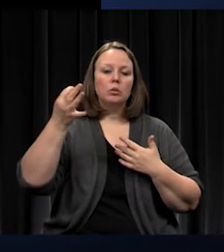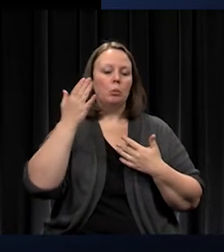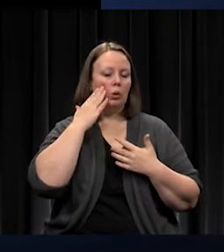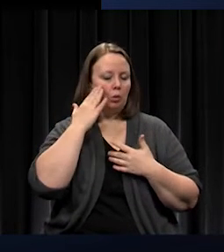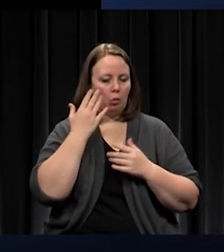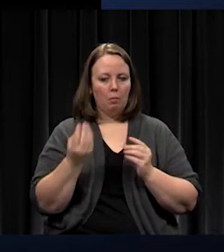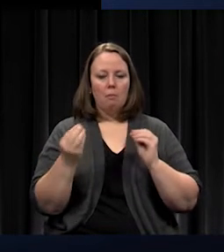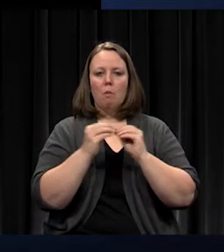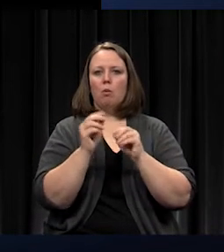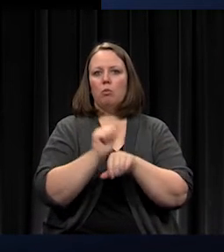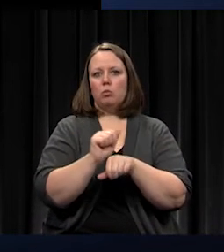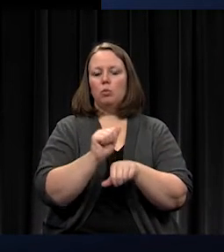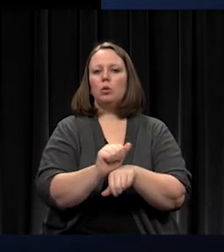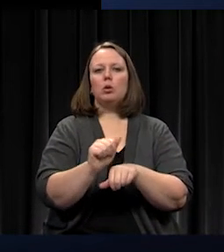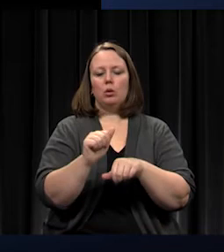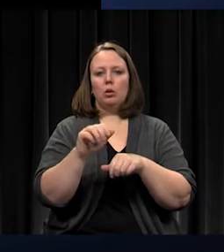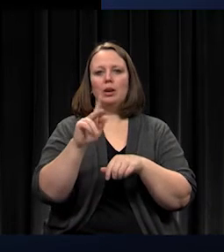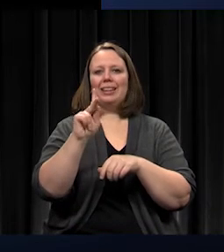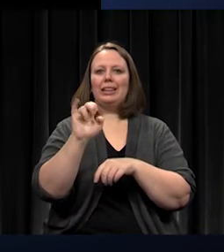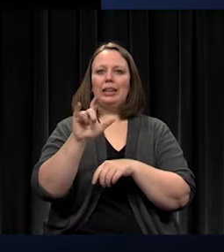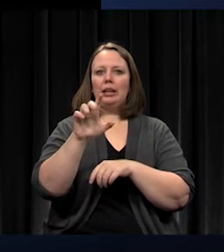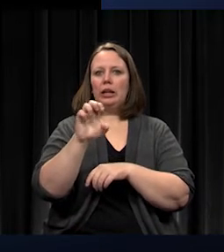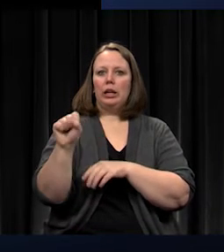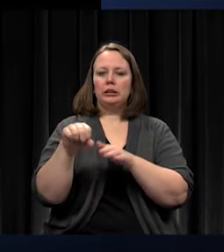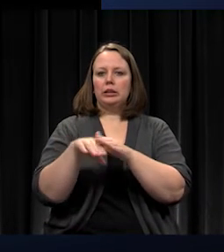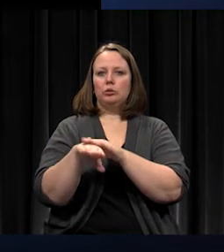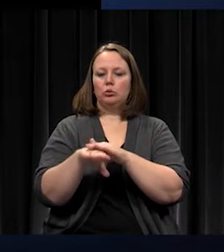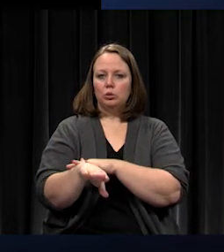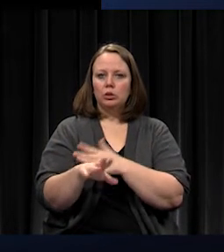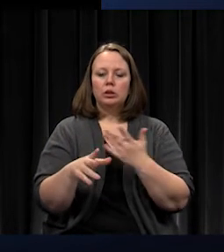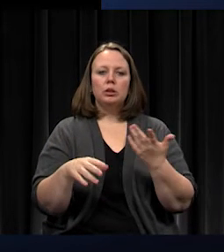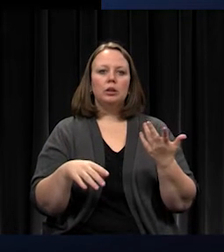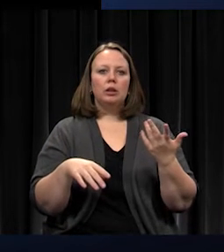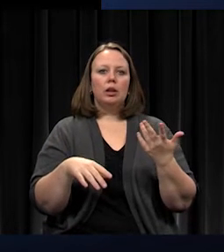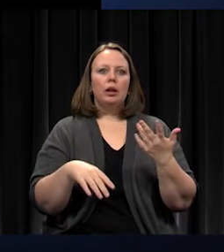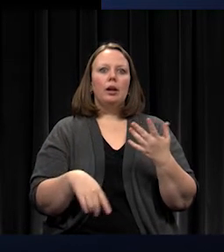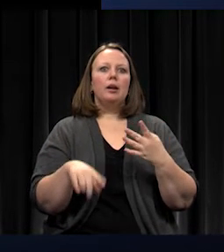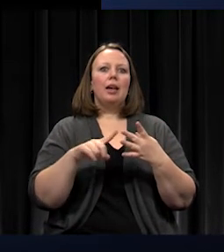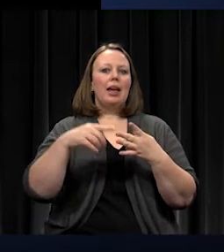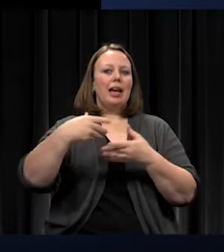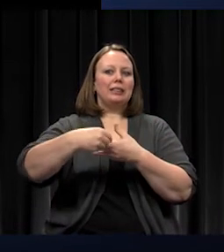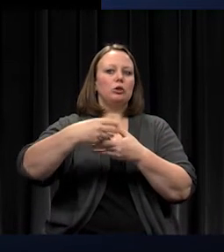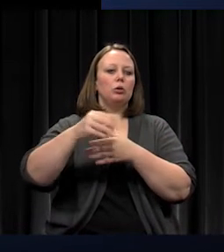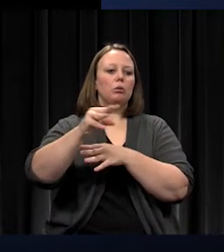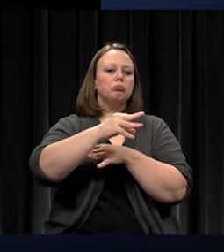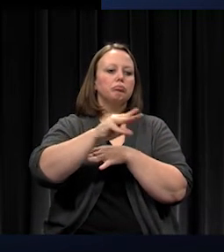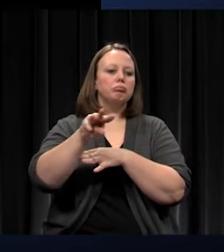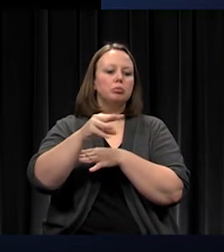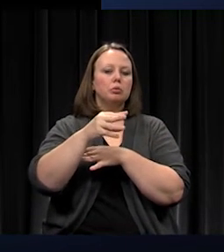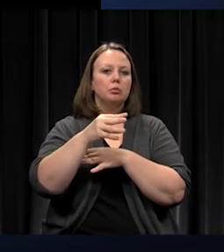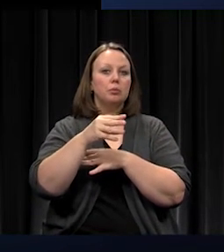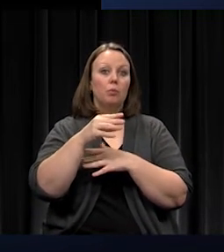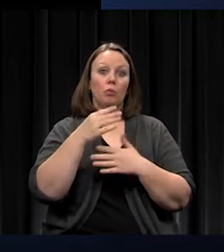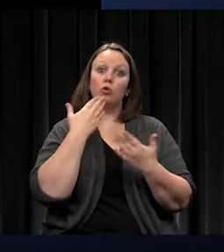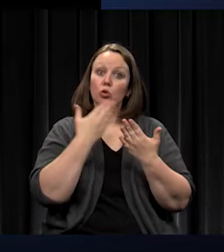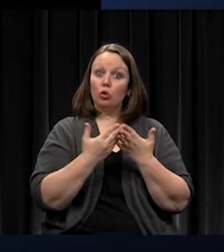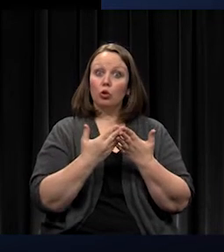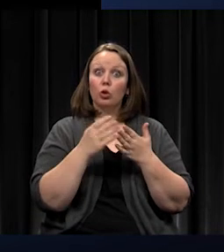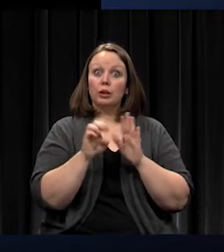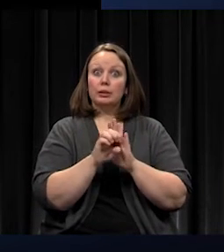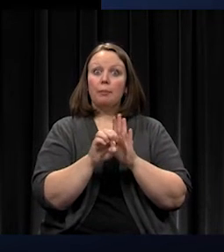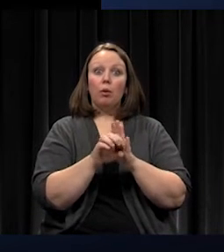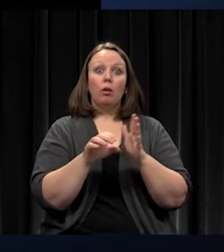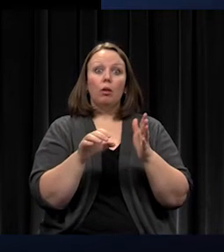to upgrade the system. Exterior cameras, a real good example is our activity centers have no